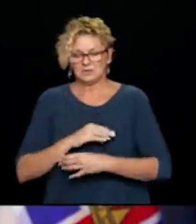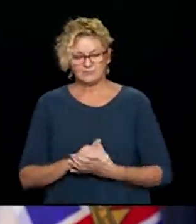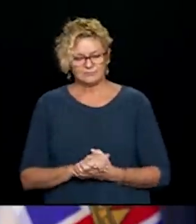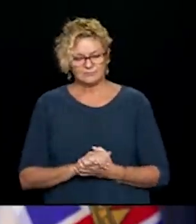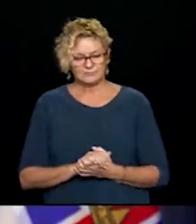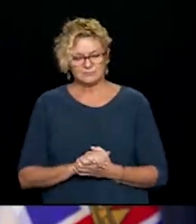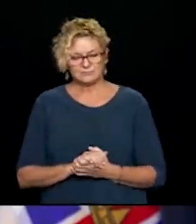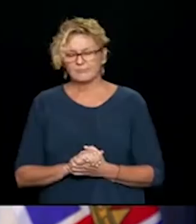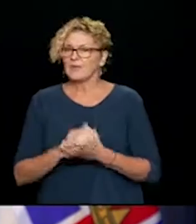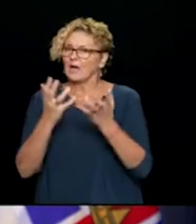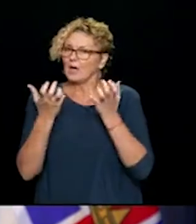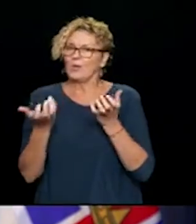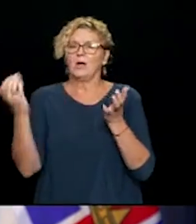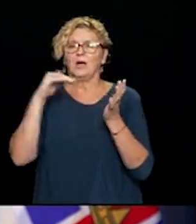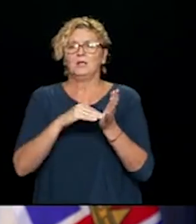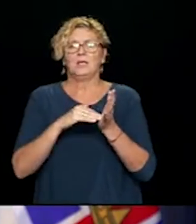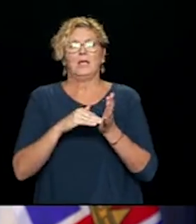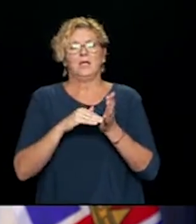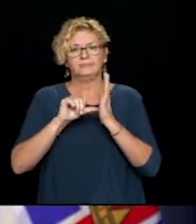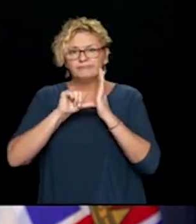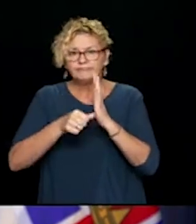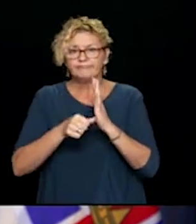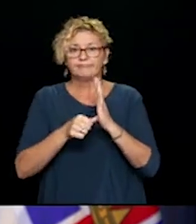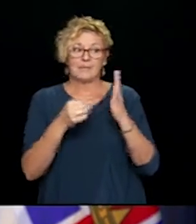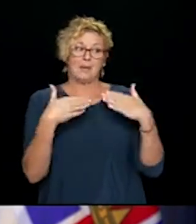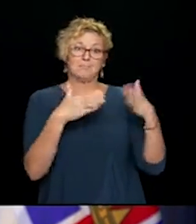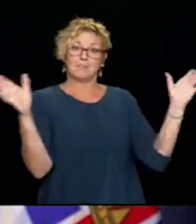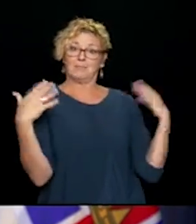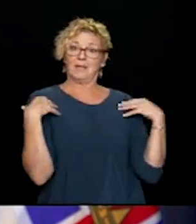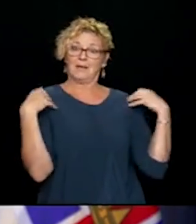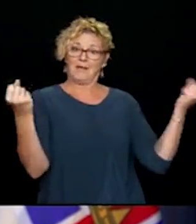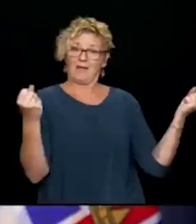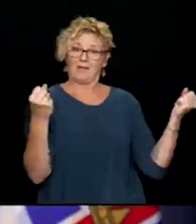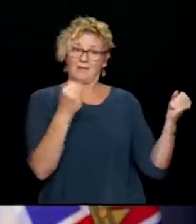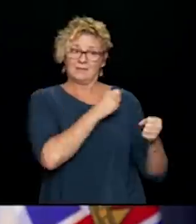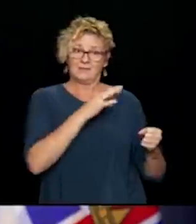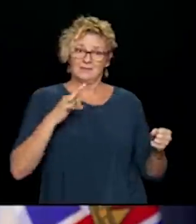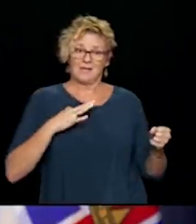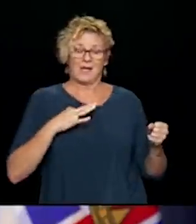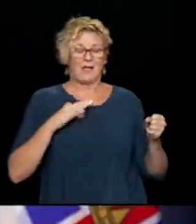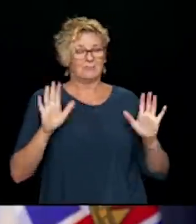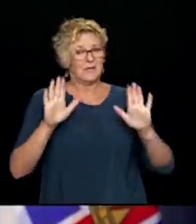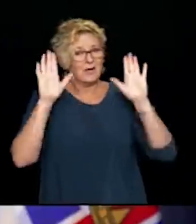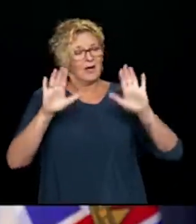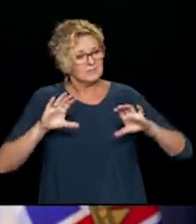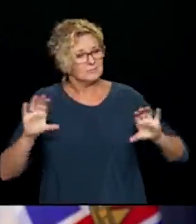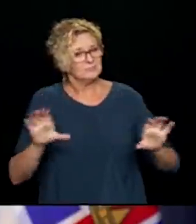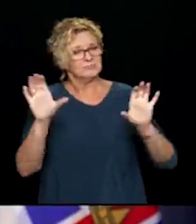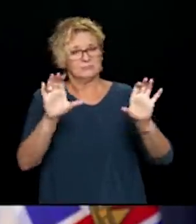just note as well the ongoing and extraordinary work of public health during this pandemic.